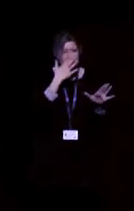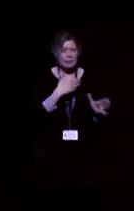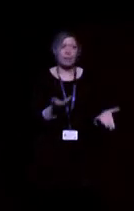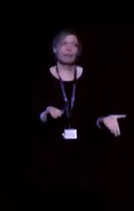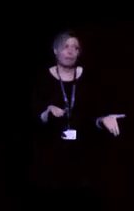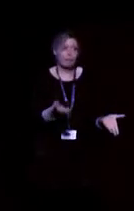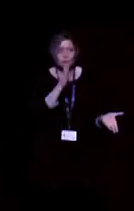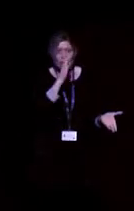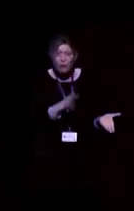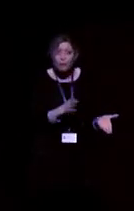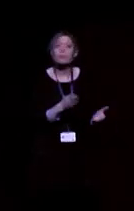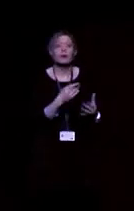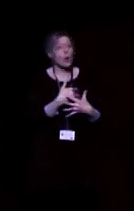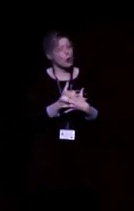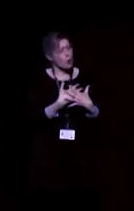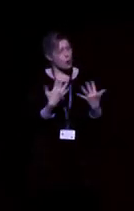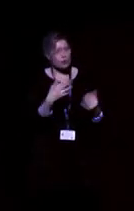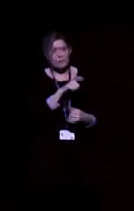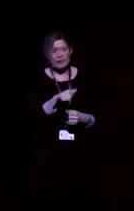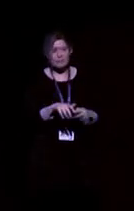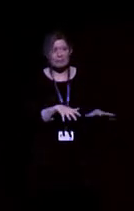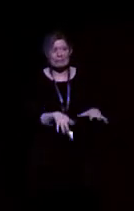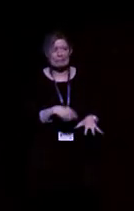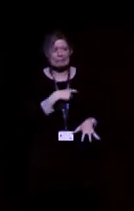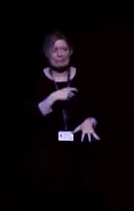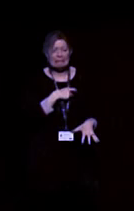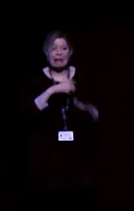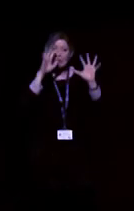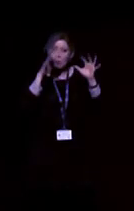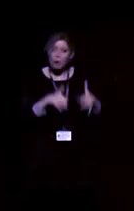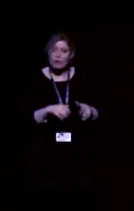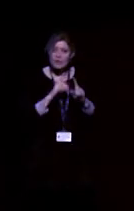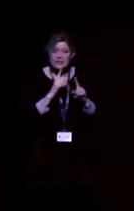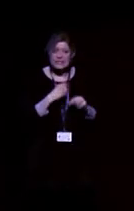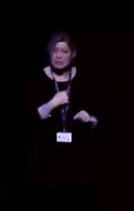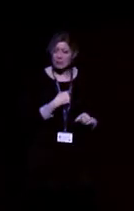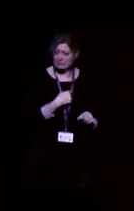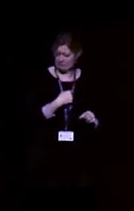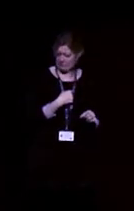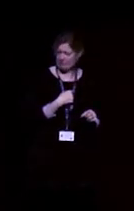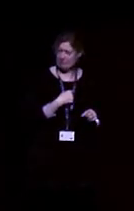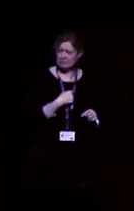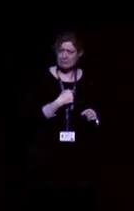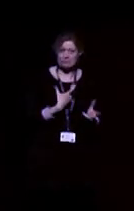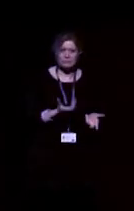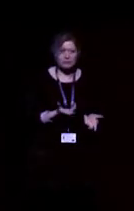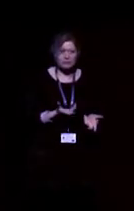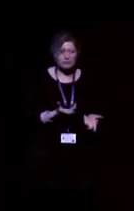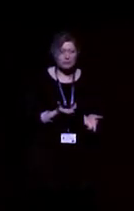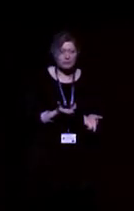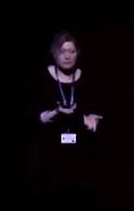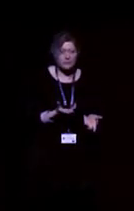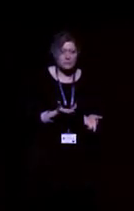people have an anxiety about this. Partly because they worry what the teacher will think when they ask the teacher to wear a microphone.